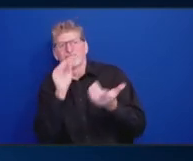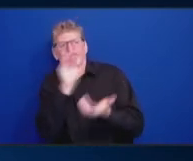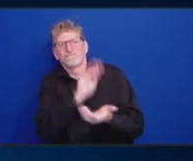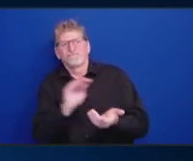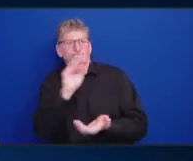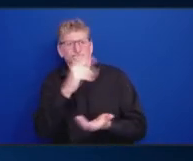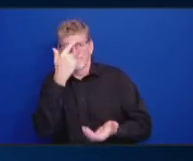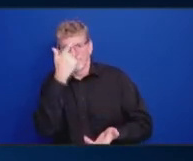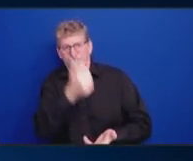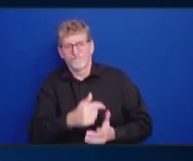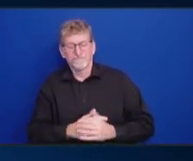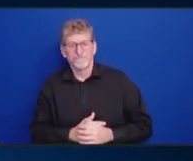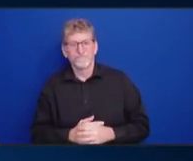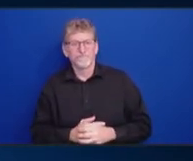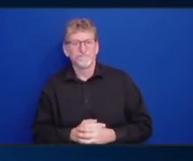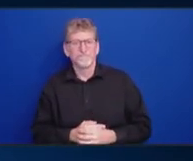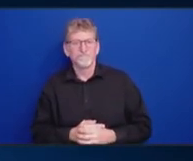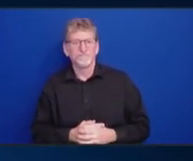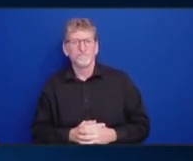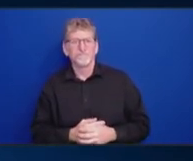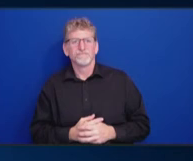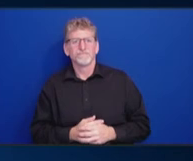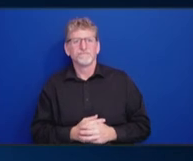I see how you guys are doing this.